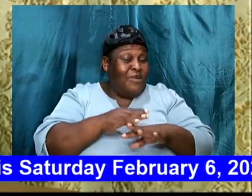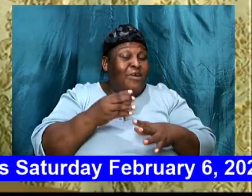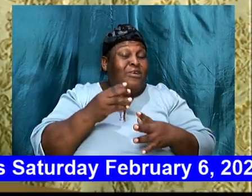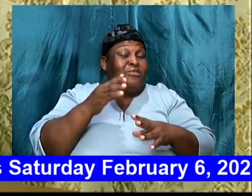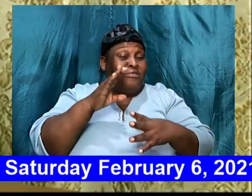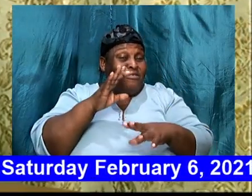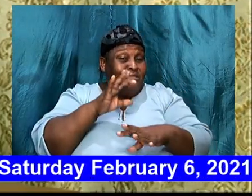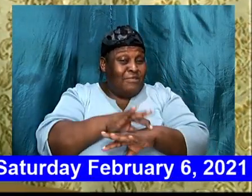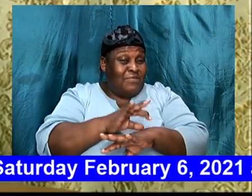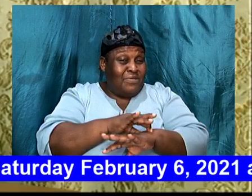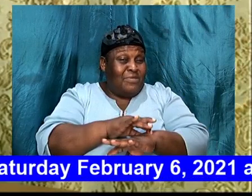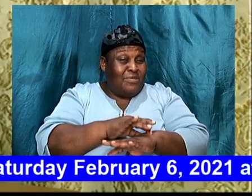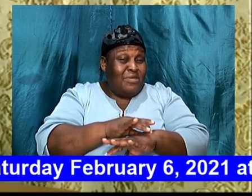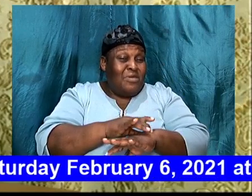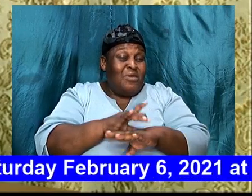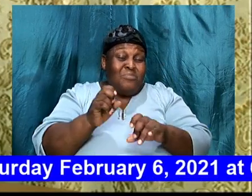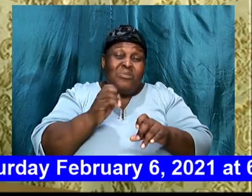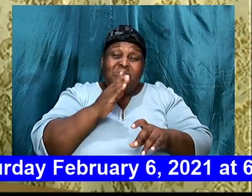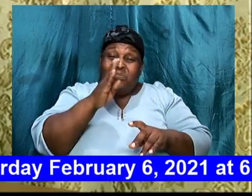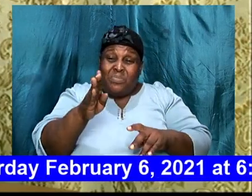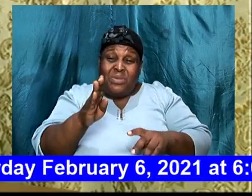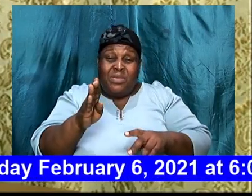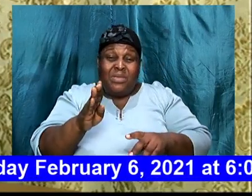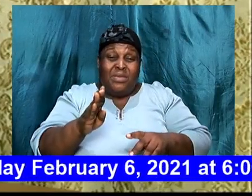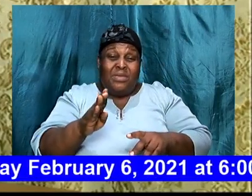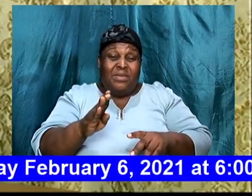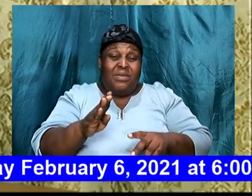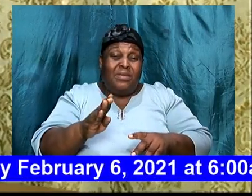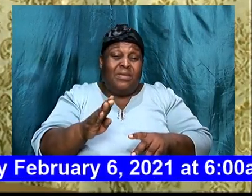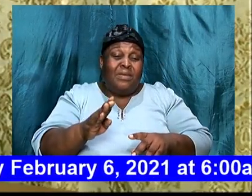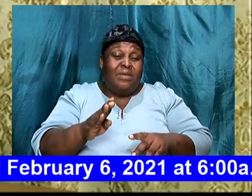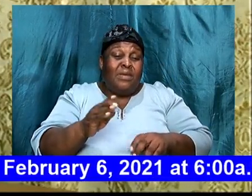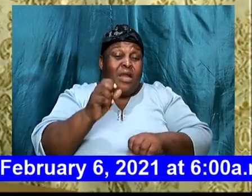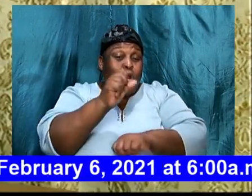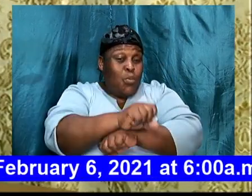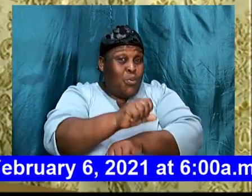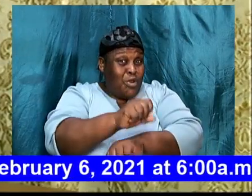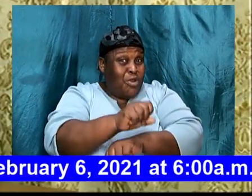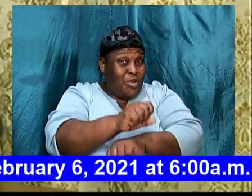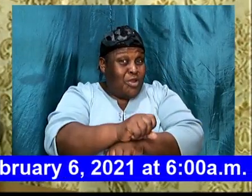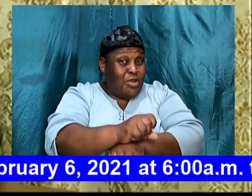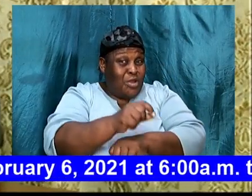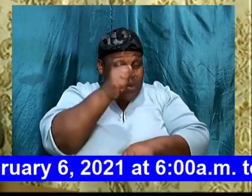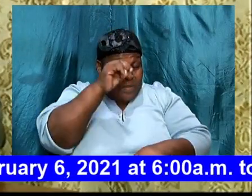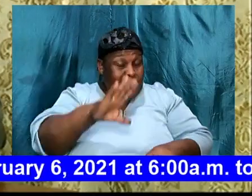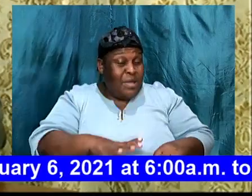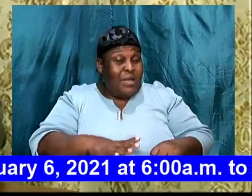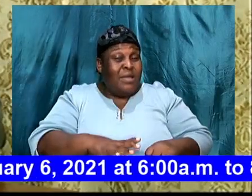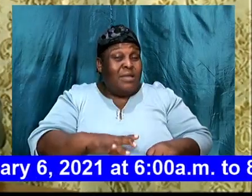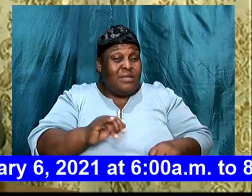be, a construction, of the thoughts, God have, for your life.